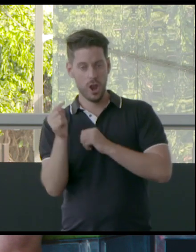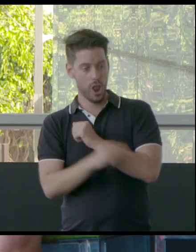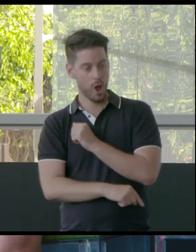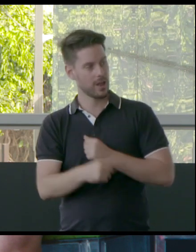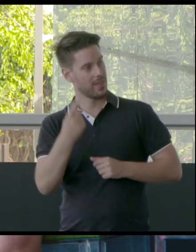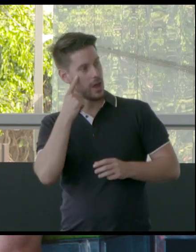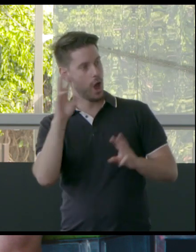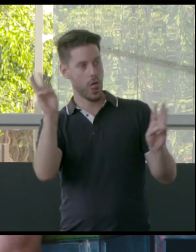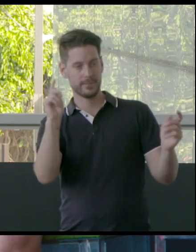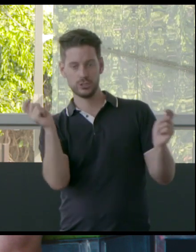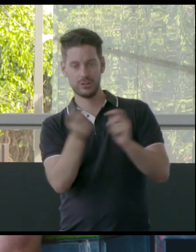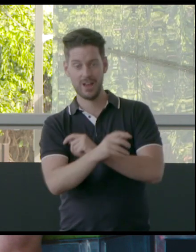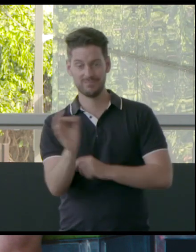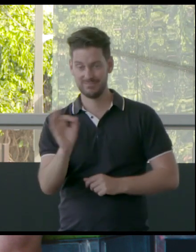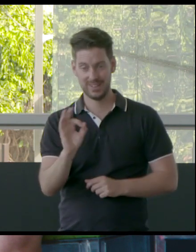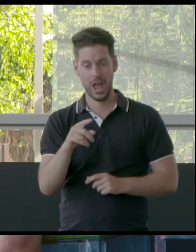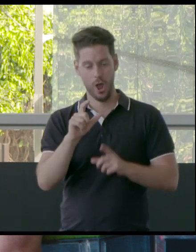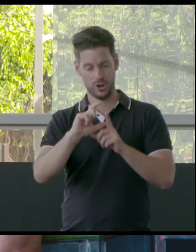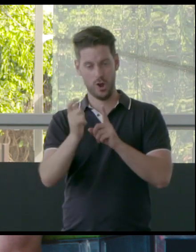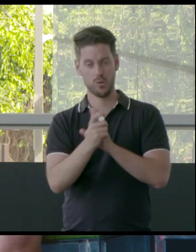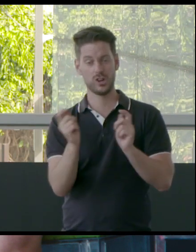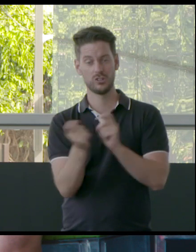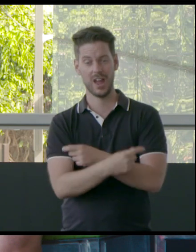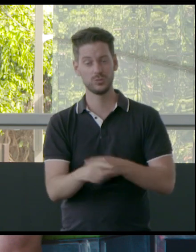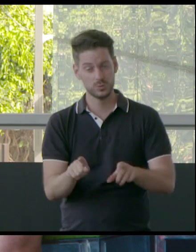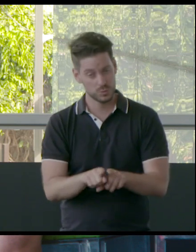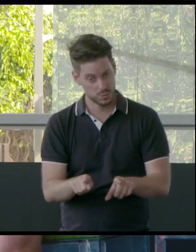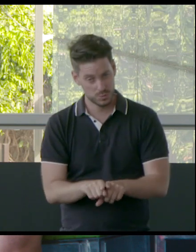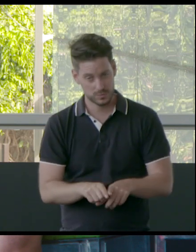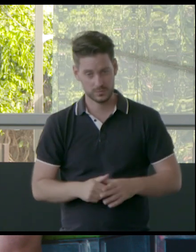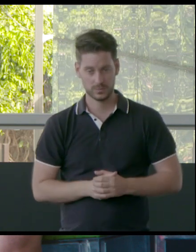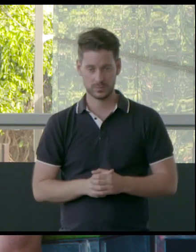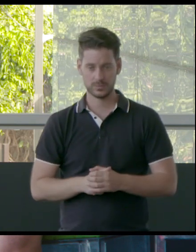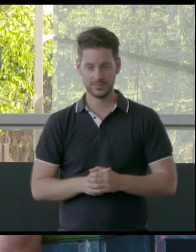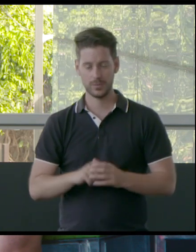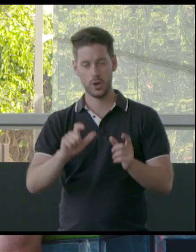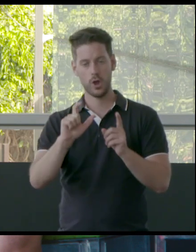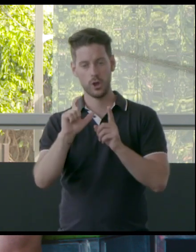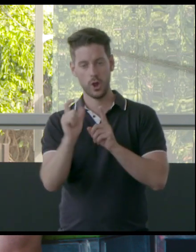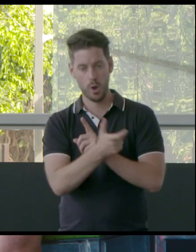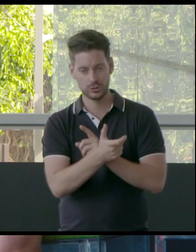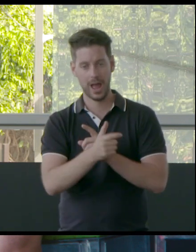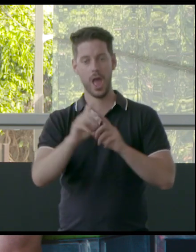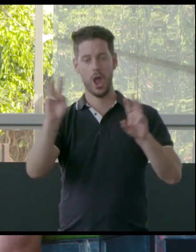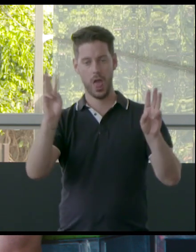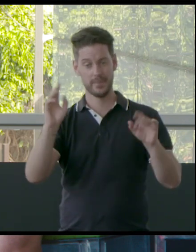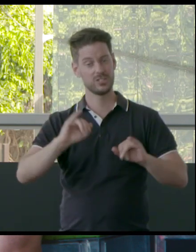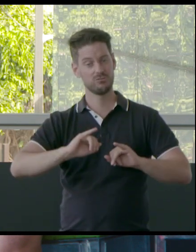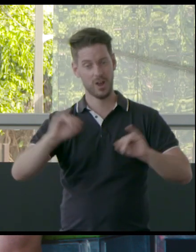through a climate change. This is a cultural change. A cultural and climate crisis.